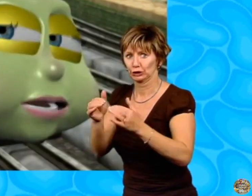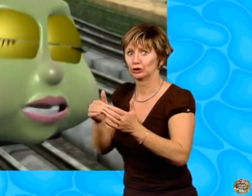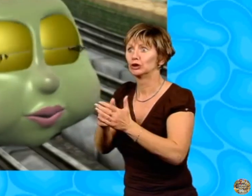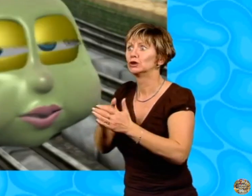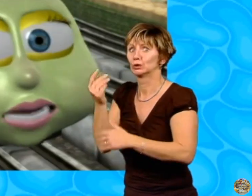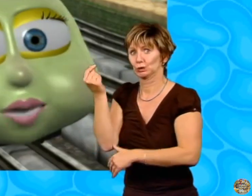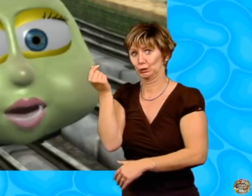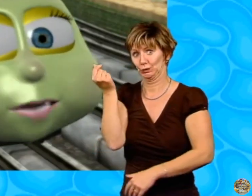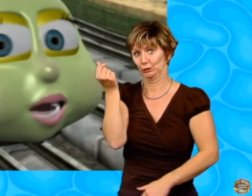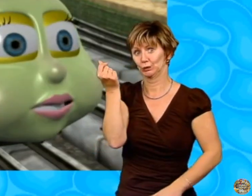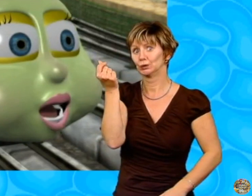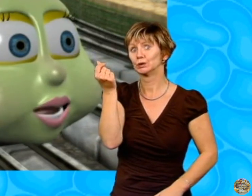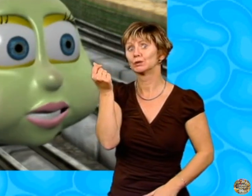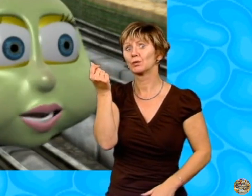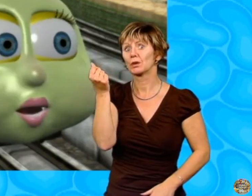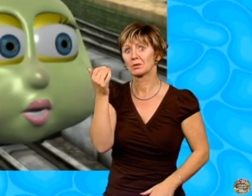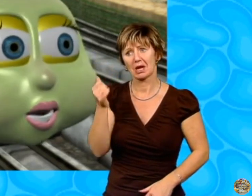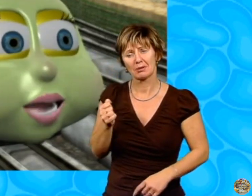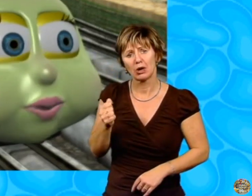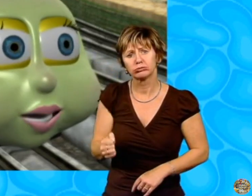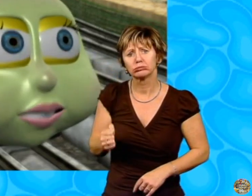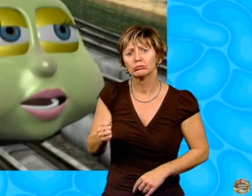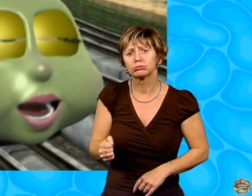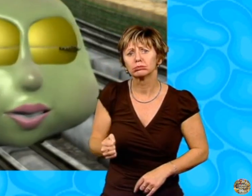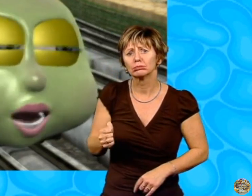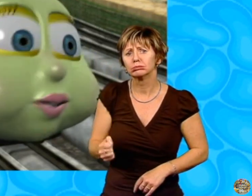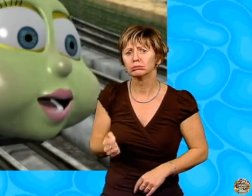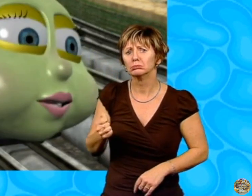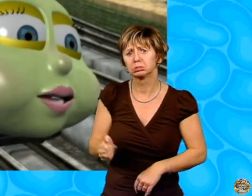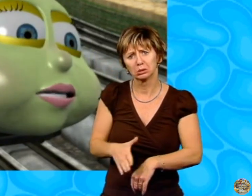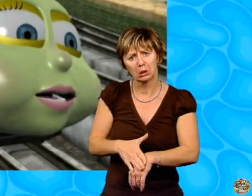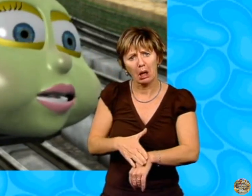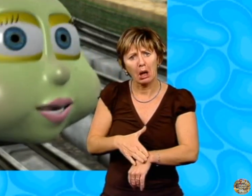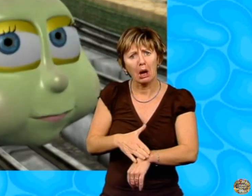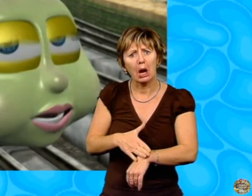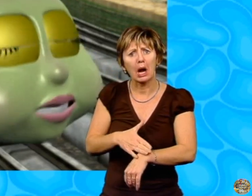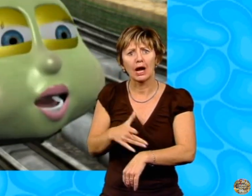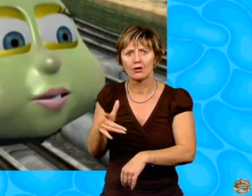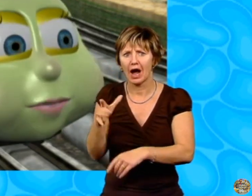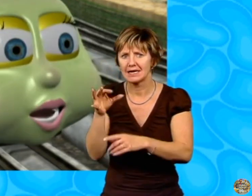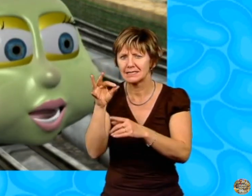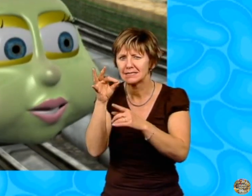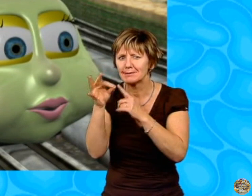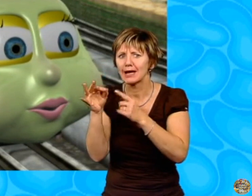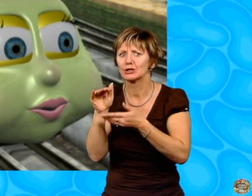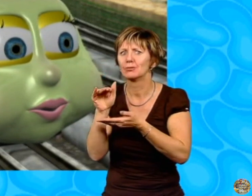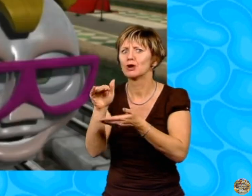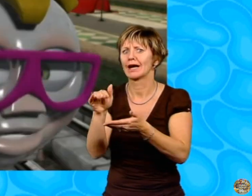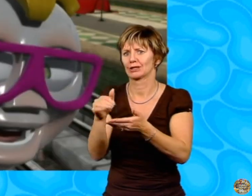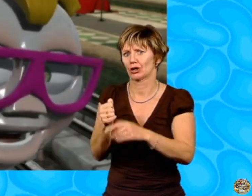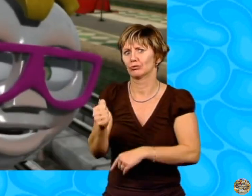maybe he's going more slowly than usual. He has got a rather special present on board.